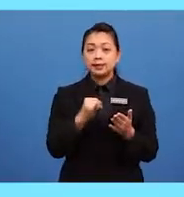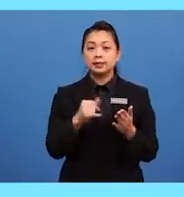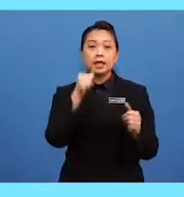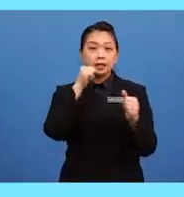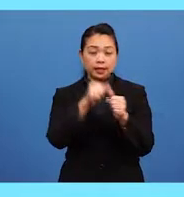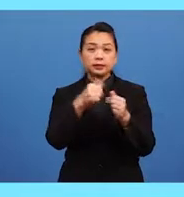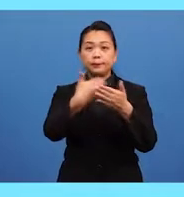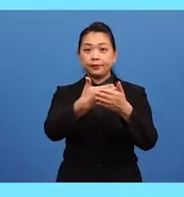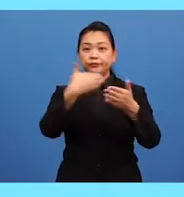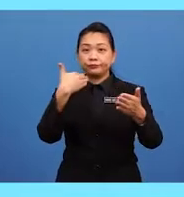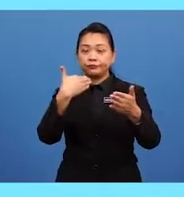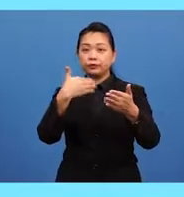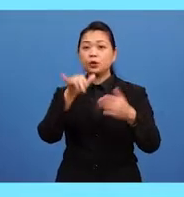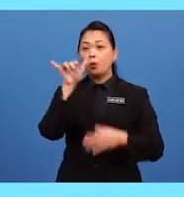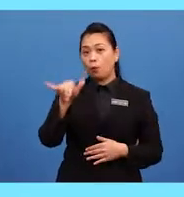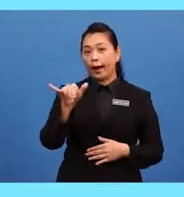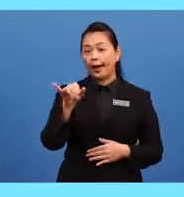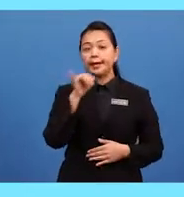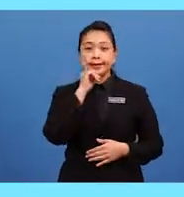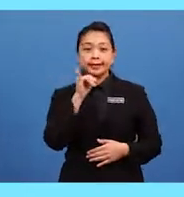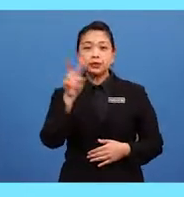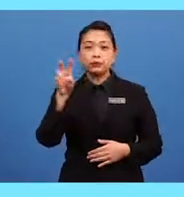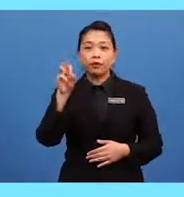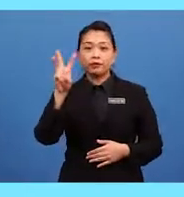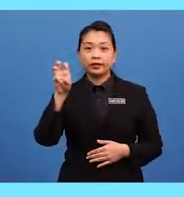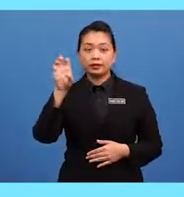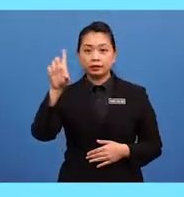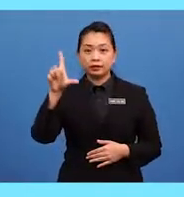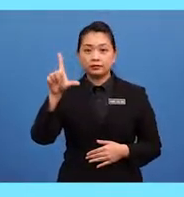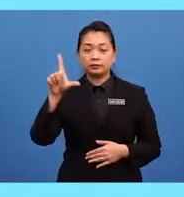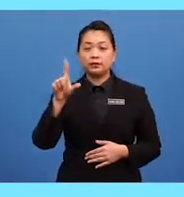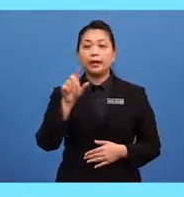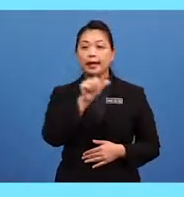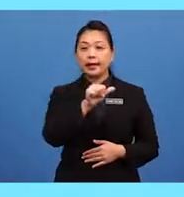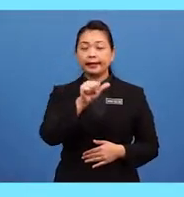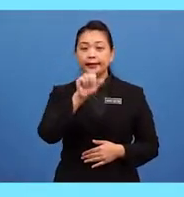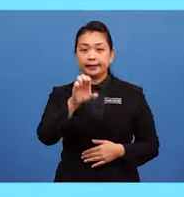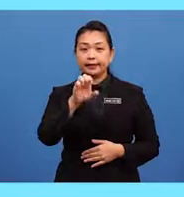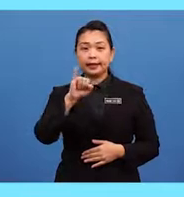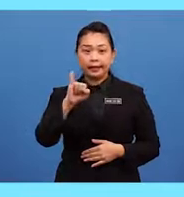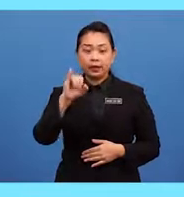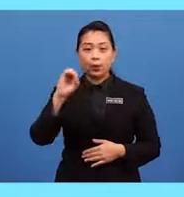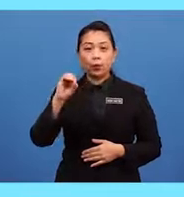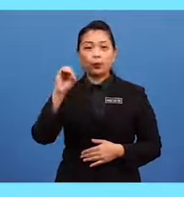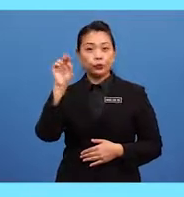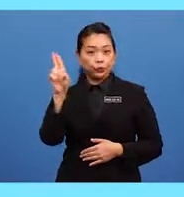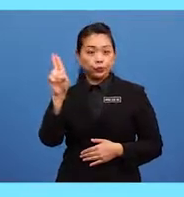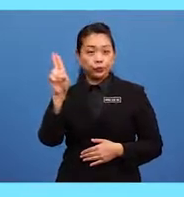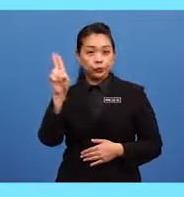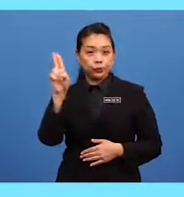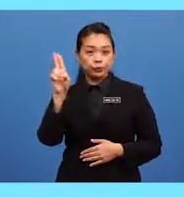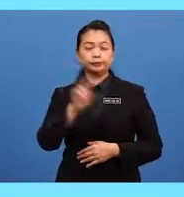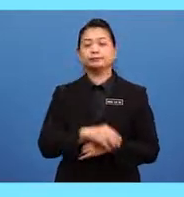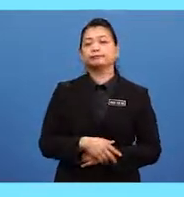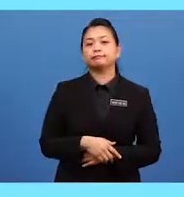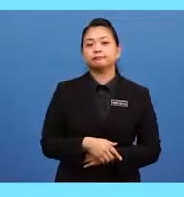is a vowel? Either A, E, I, O, or